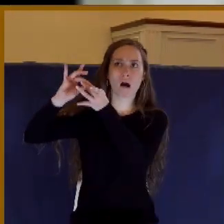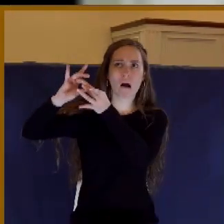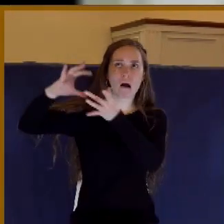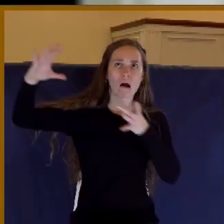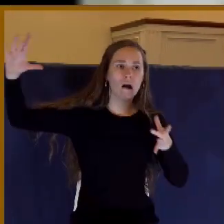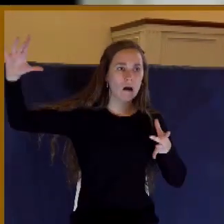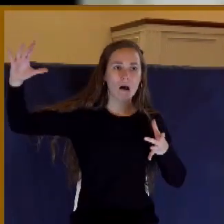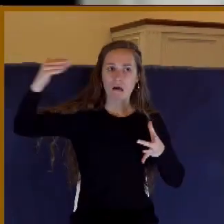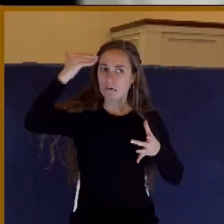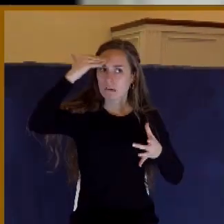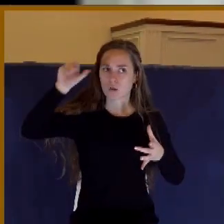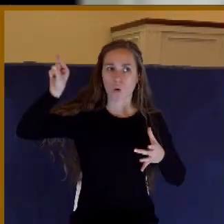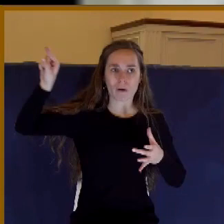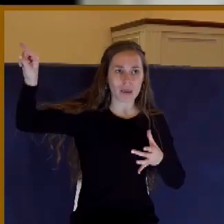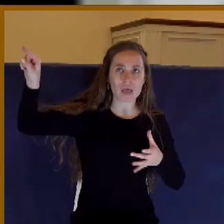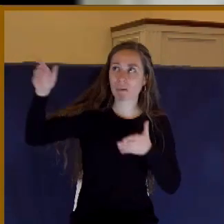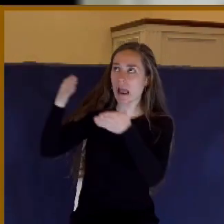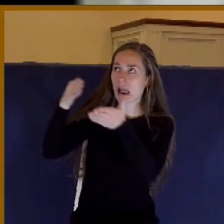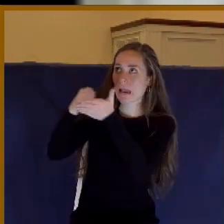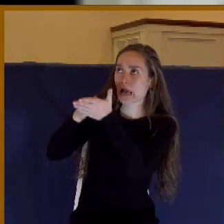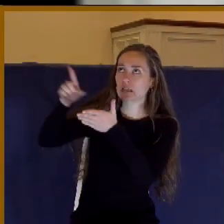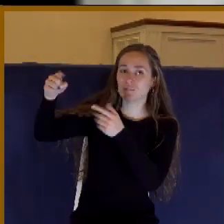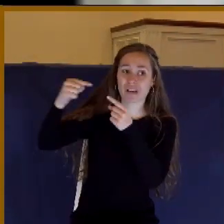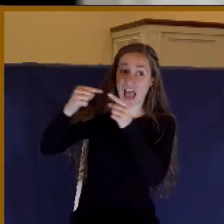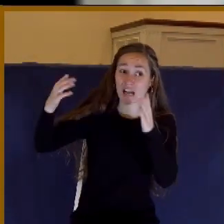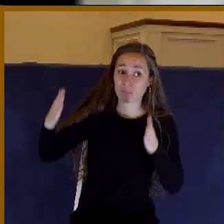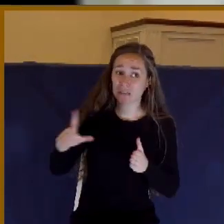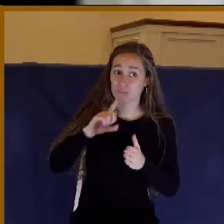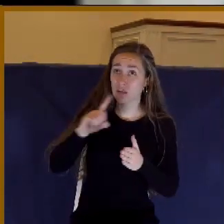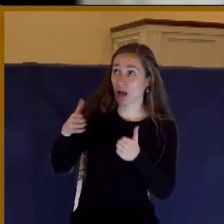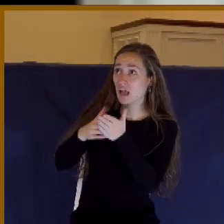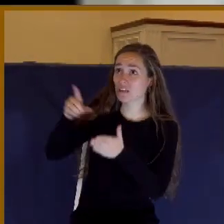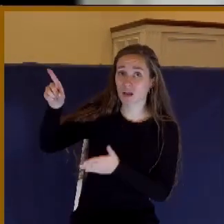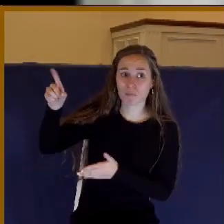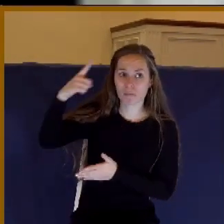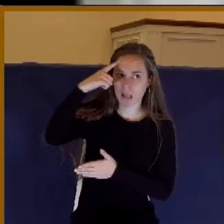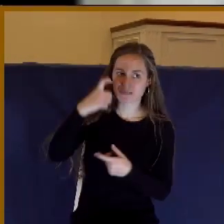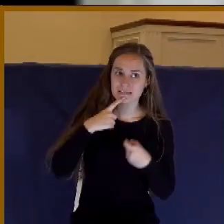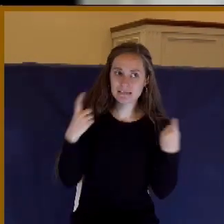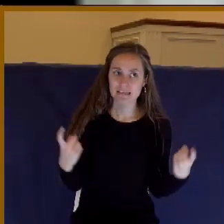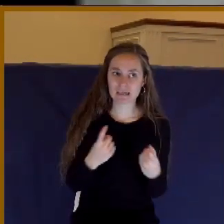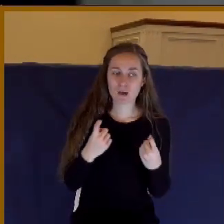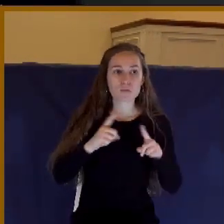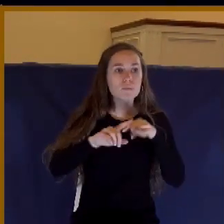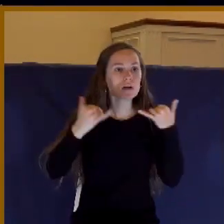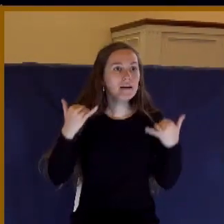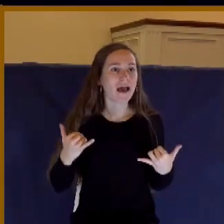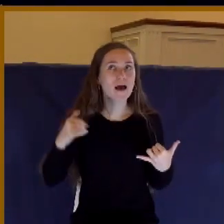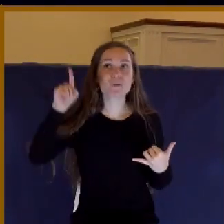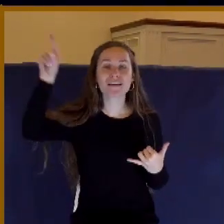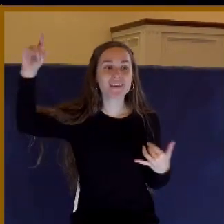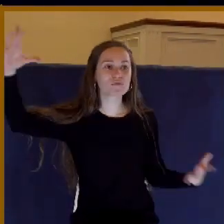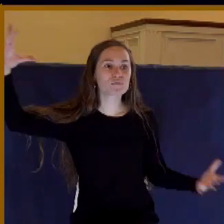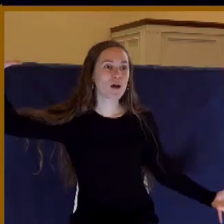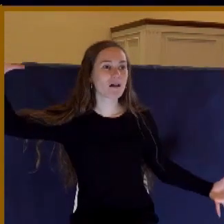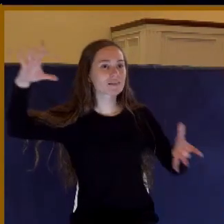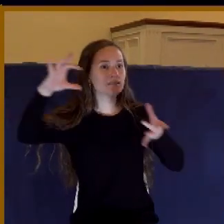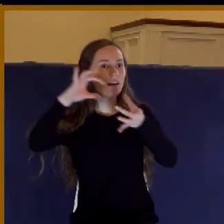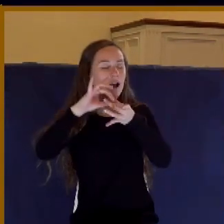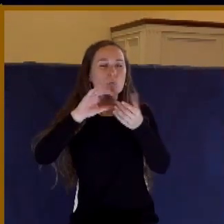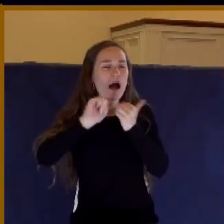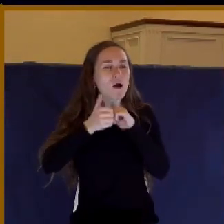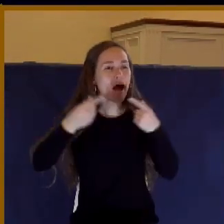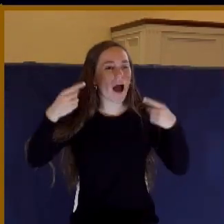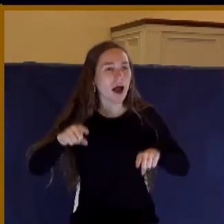in your mind by wicked works, yet now hath he reconciled. How does God reconcile sinners to